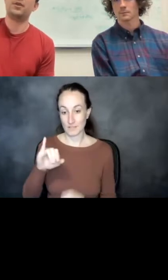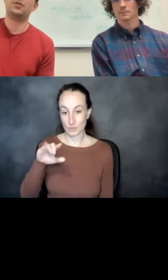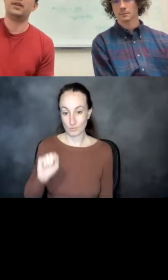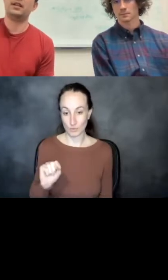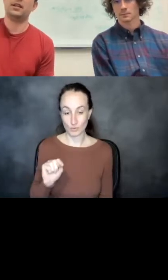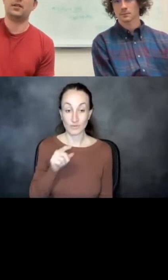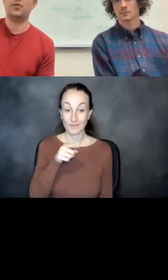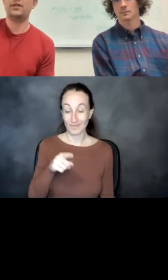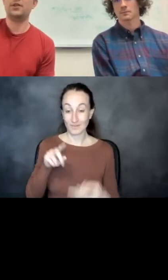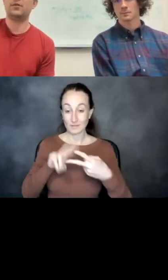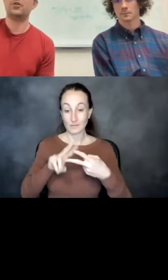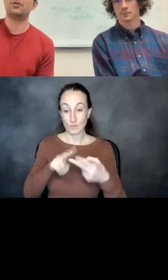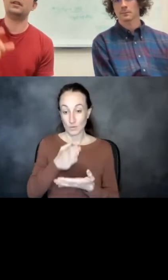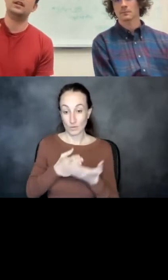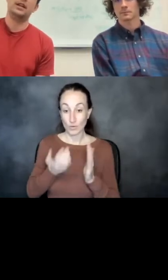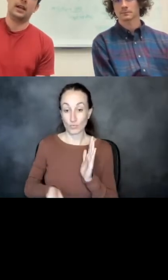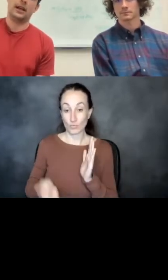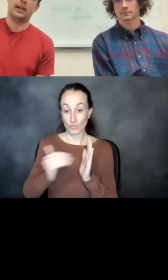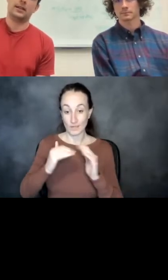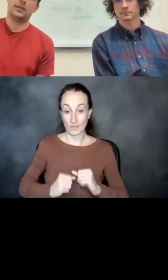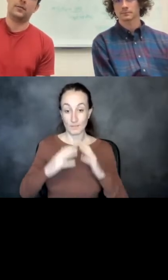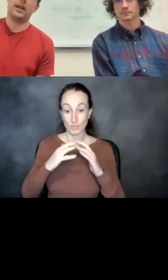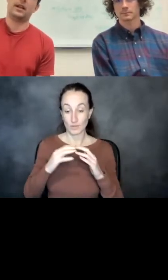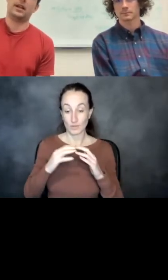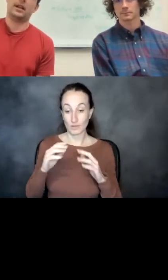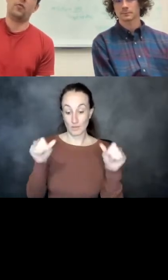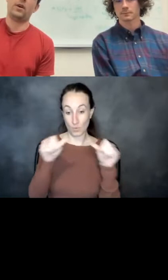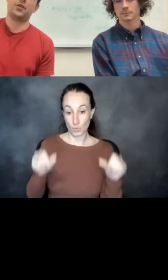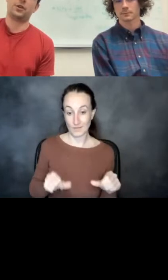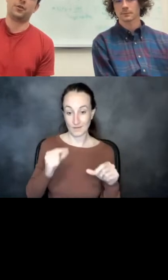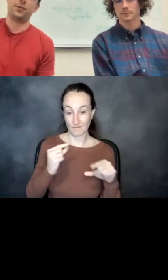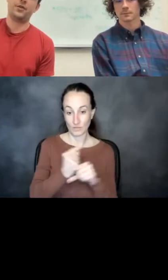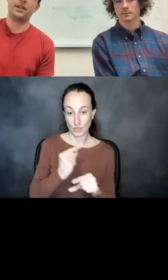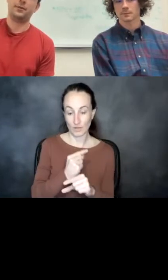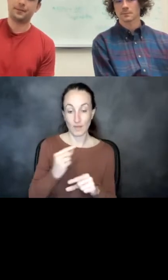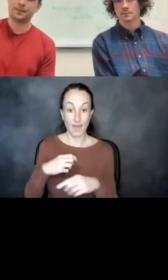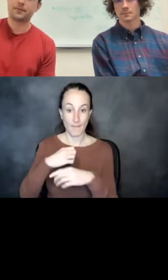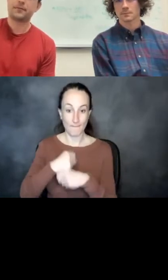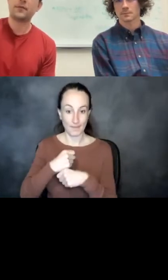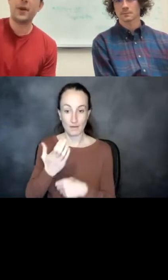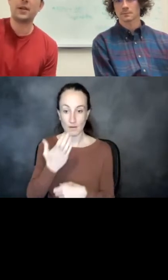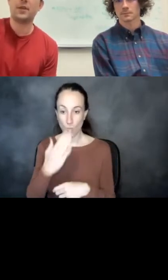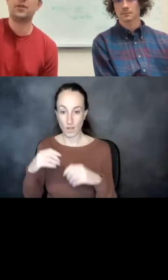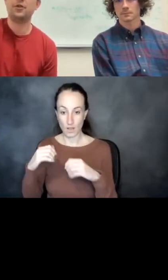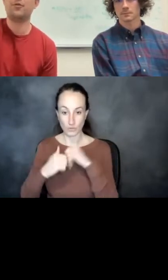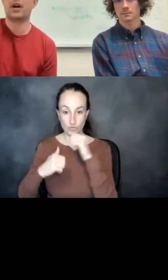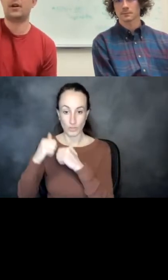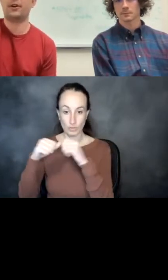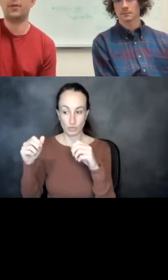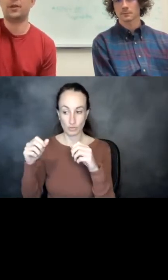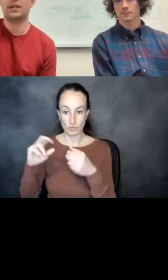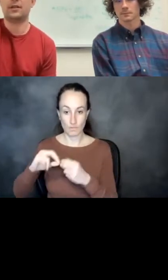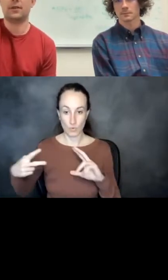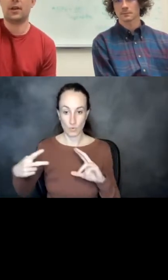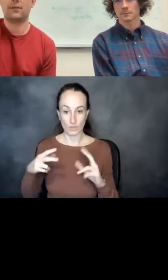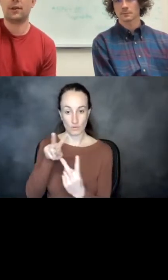recapitulating the motif geometry and making a well-structured protein, make up the two primary